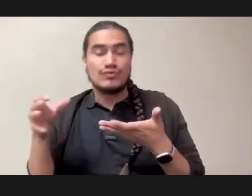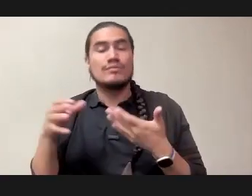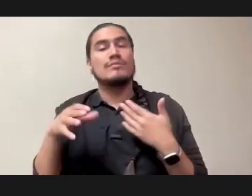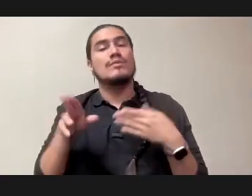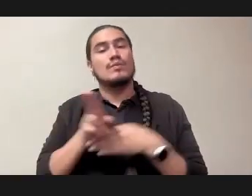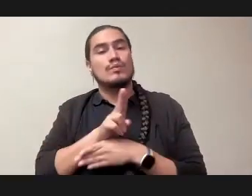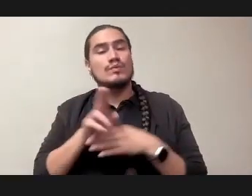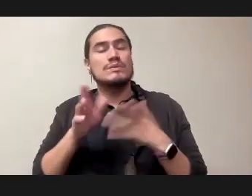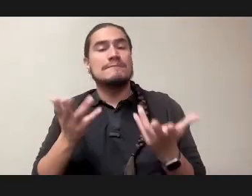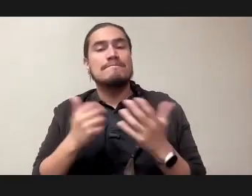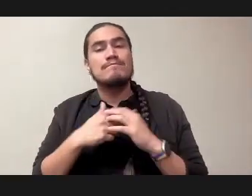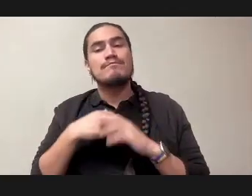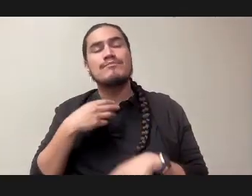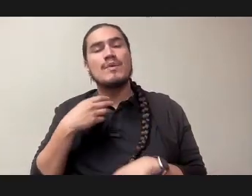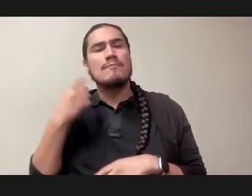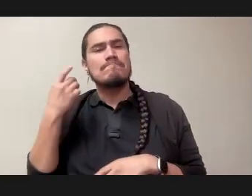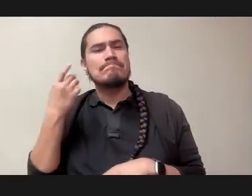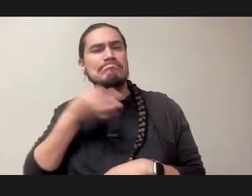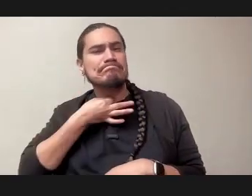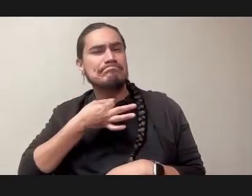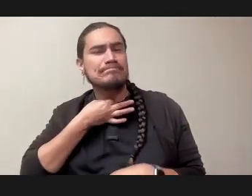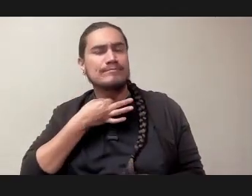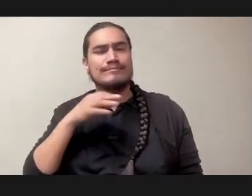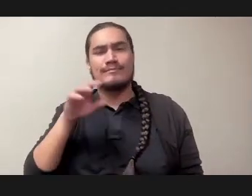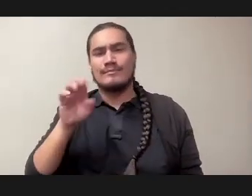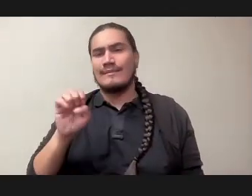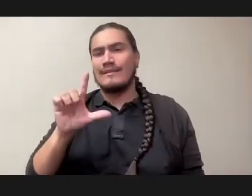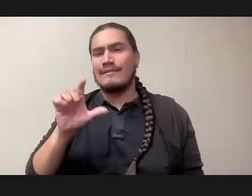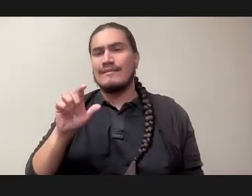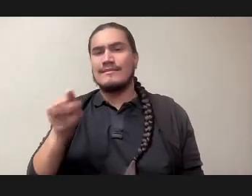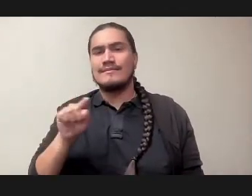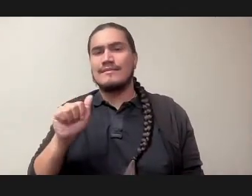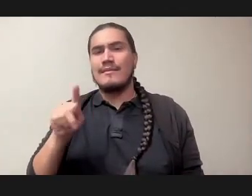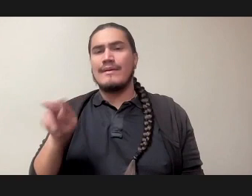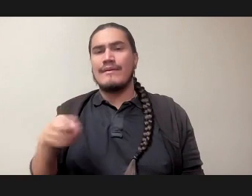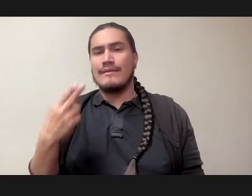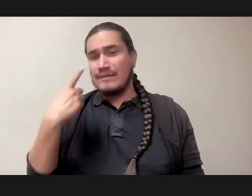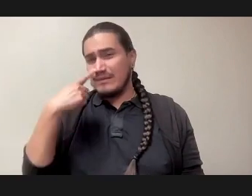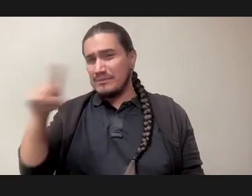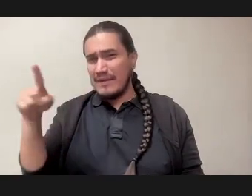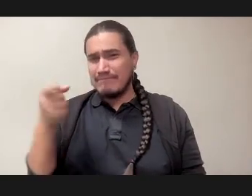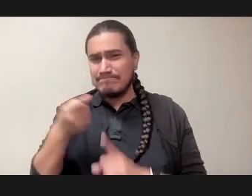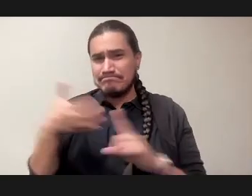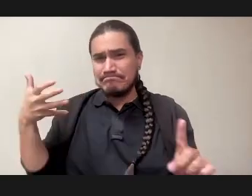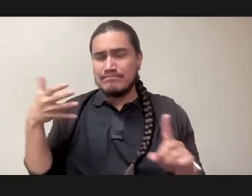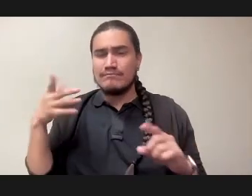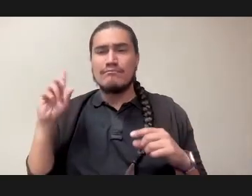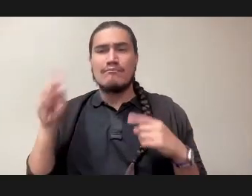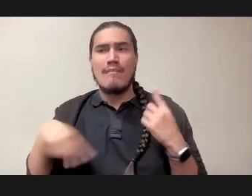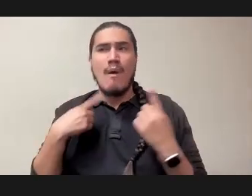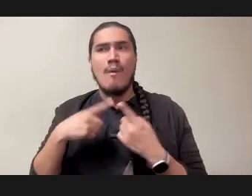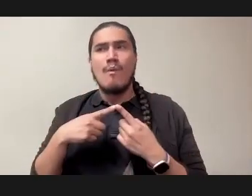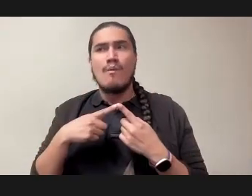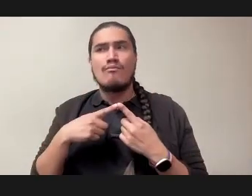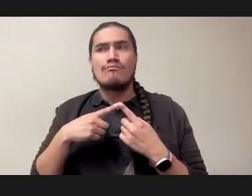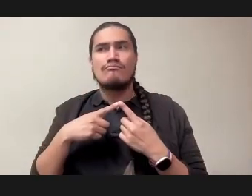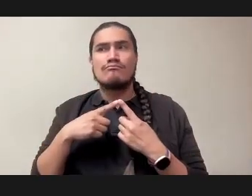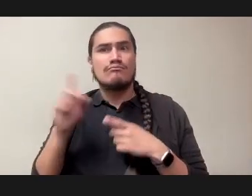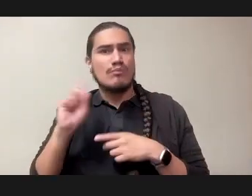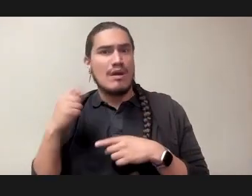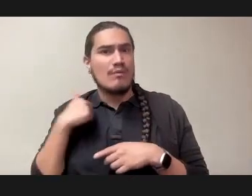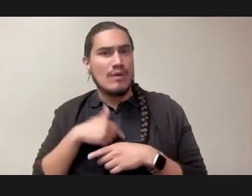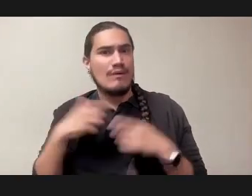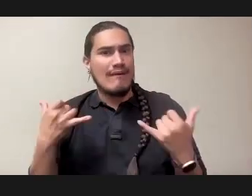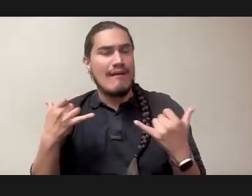Elizabeth, if you can speak to a little bit of the, where we've been through your lens as an artist.